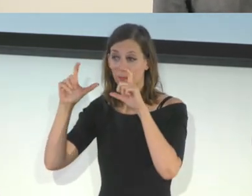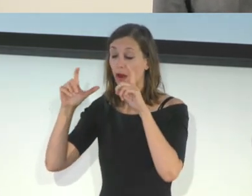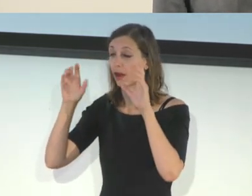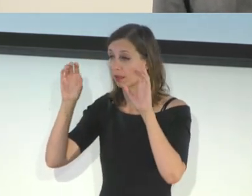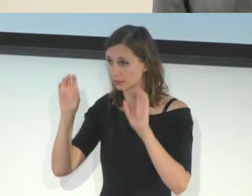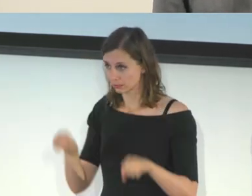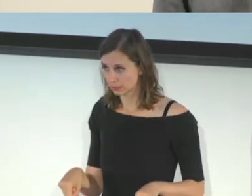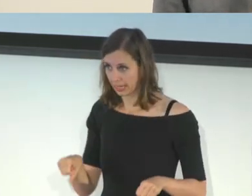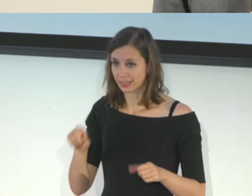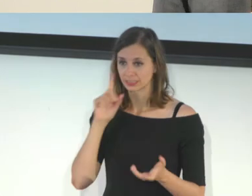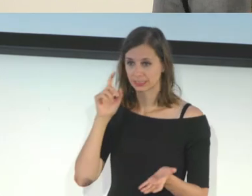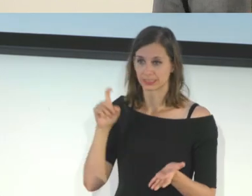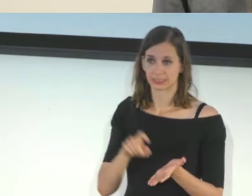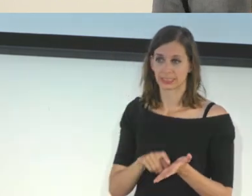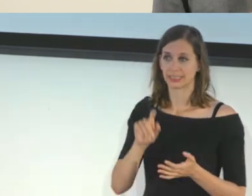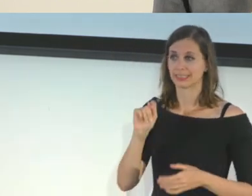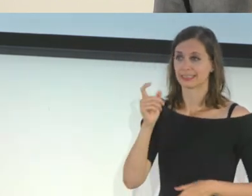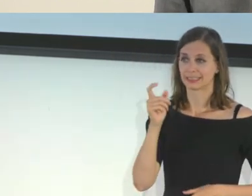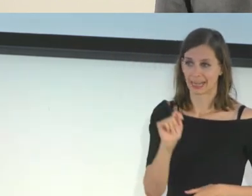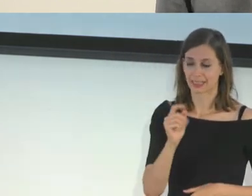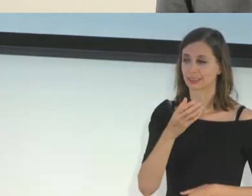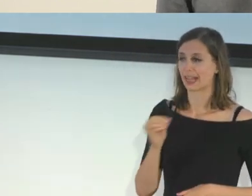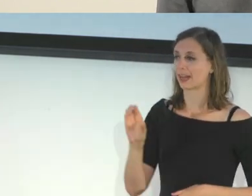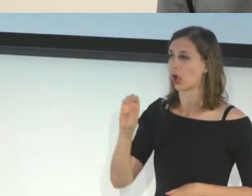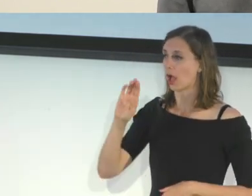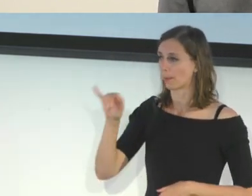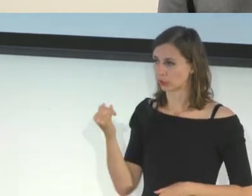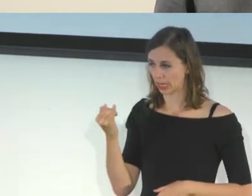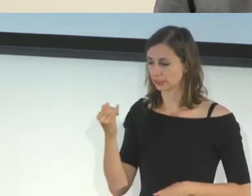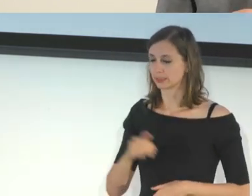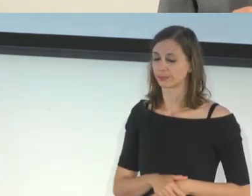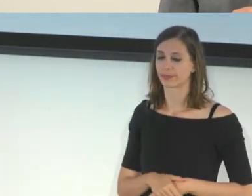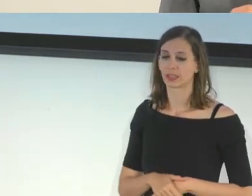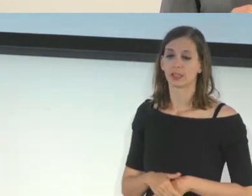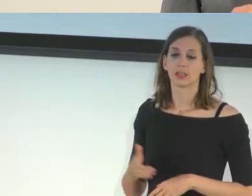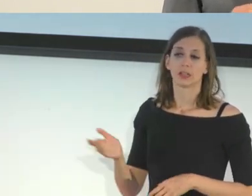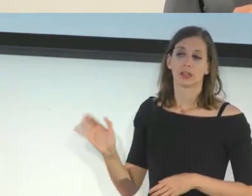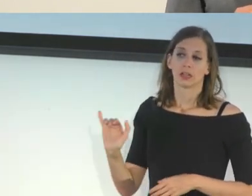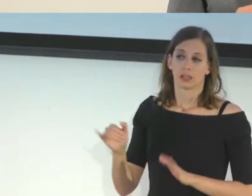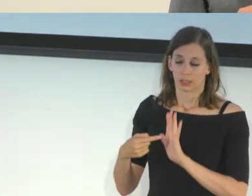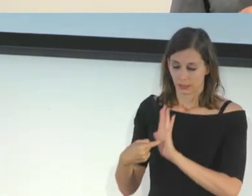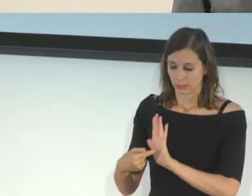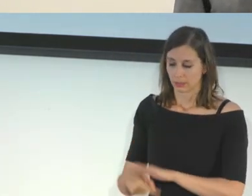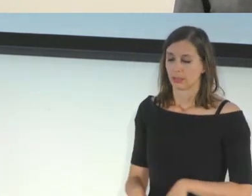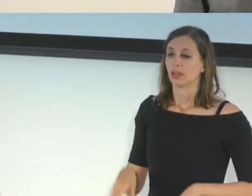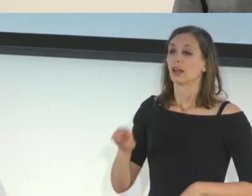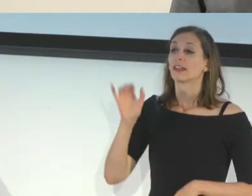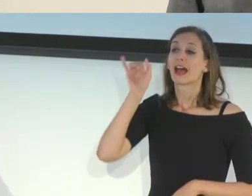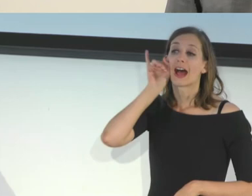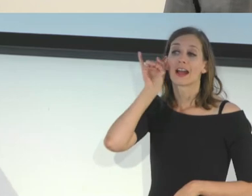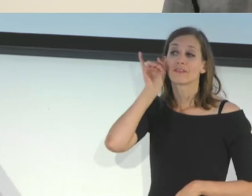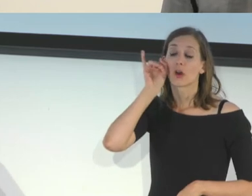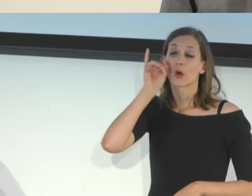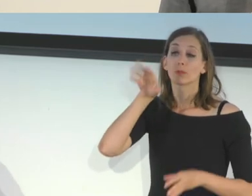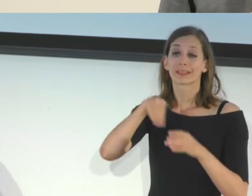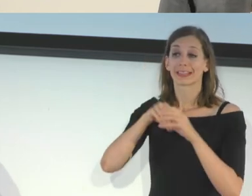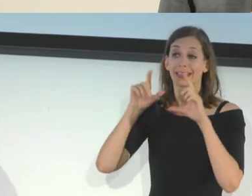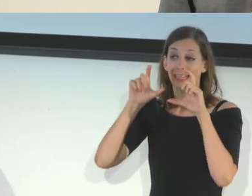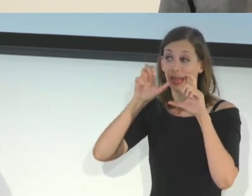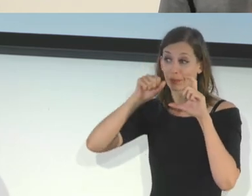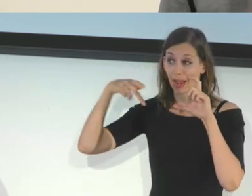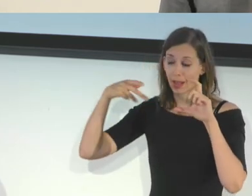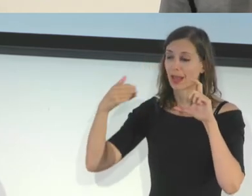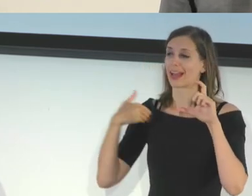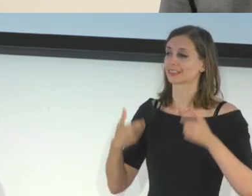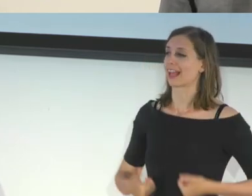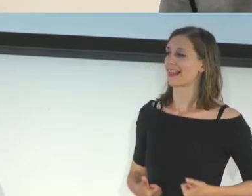object detection. So for example, on the iPhone, within the camera app, there's now a live text